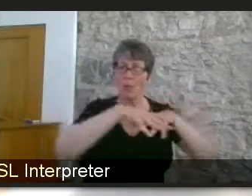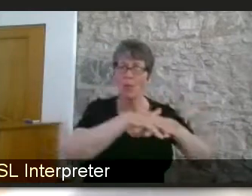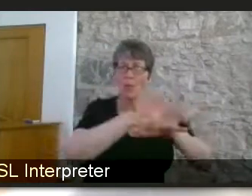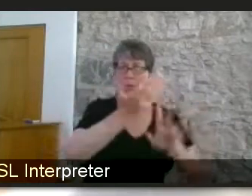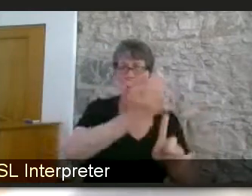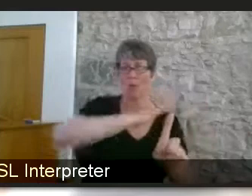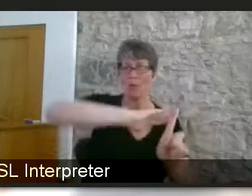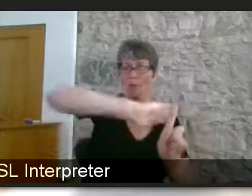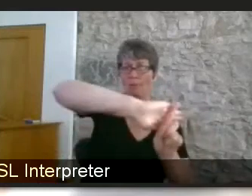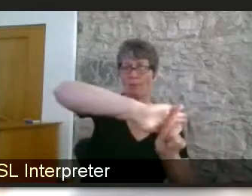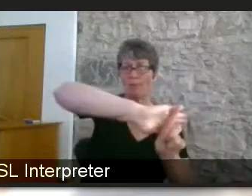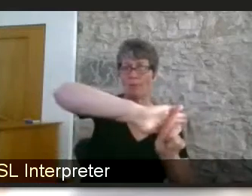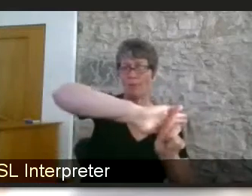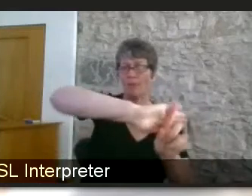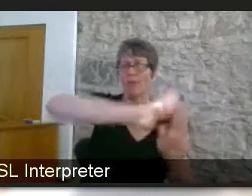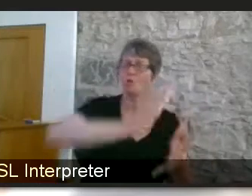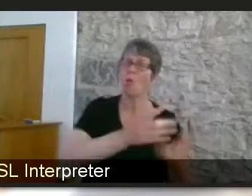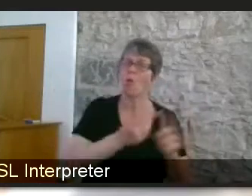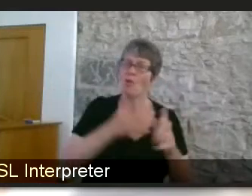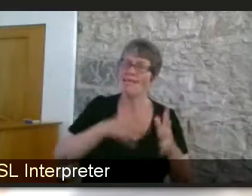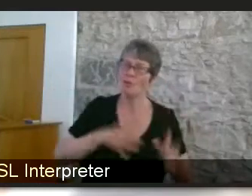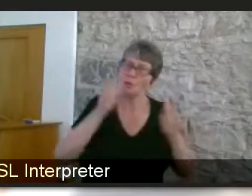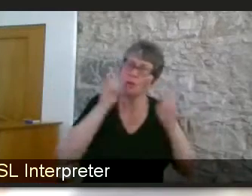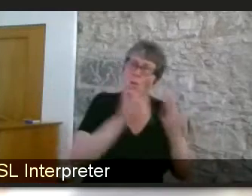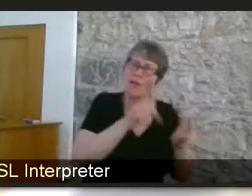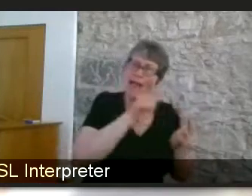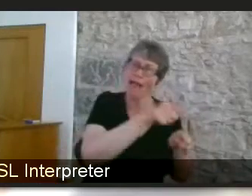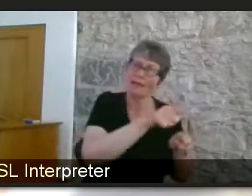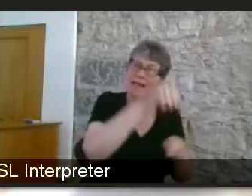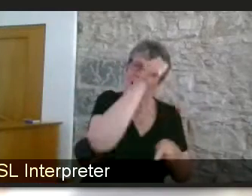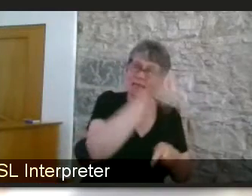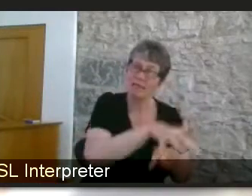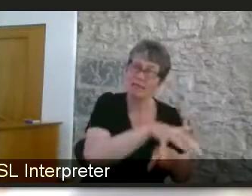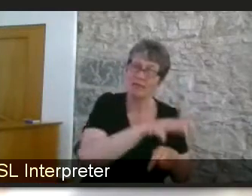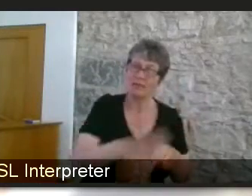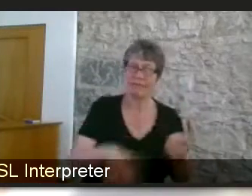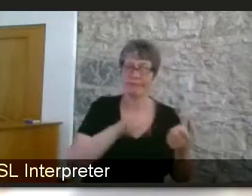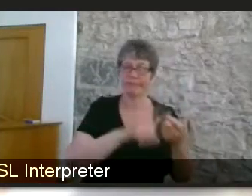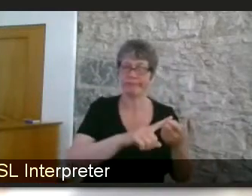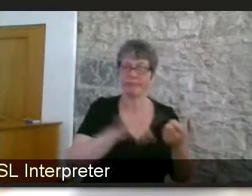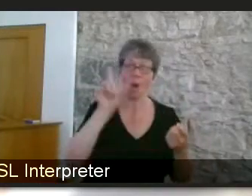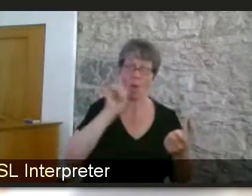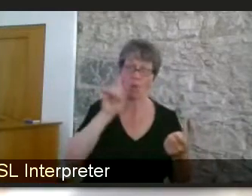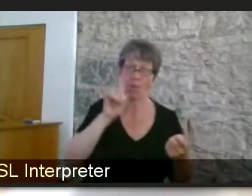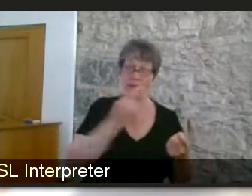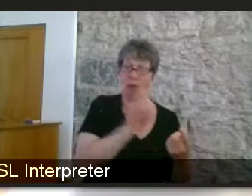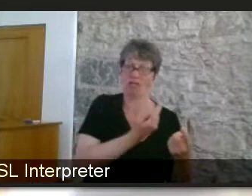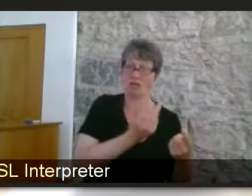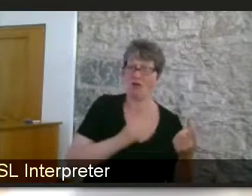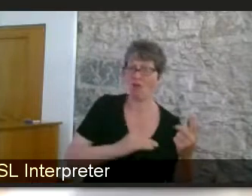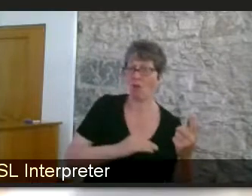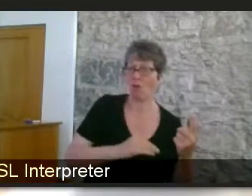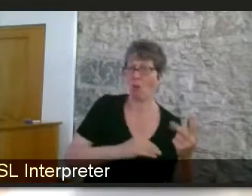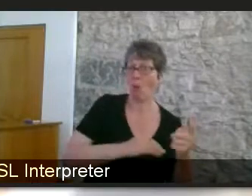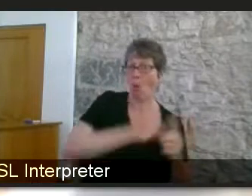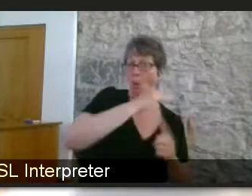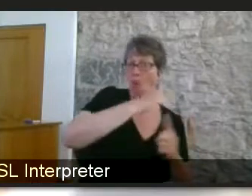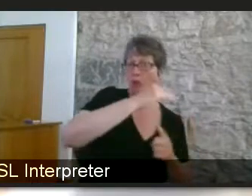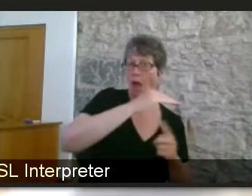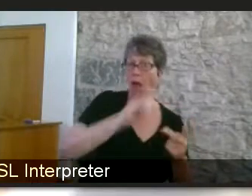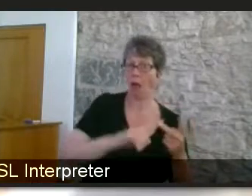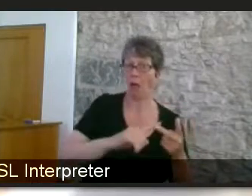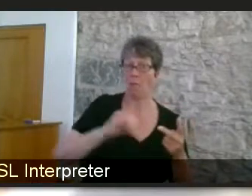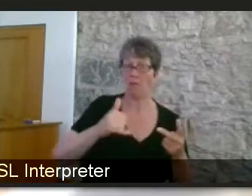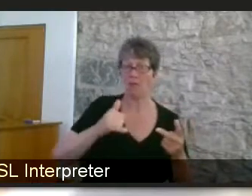experience rather so for example you have a woman who's older who's perhaps autistic would